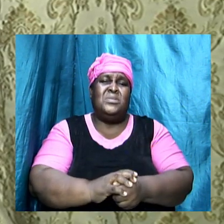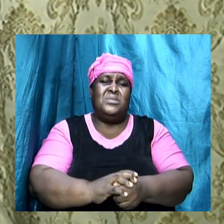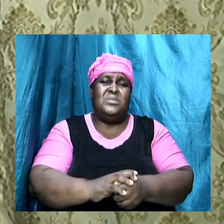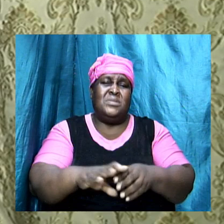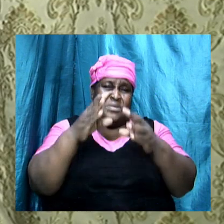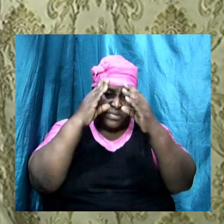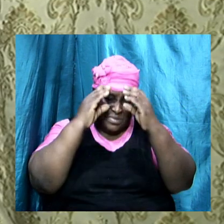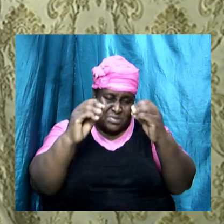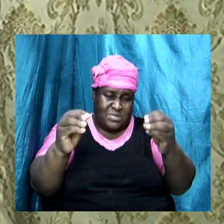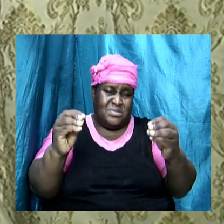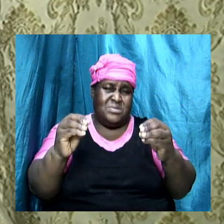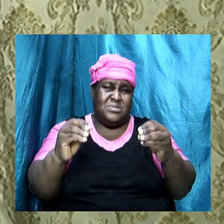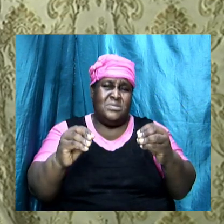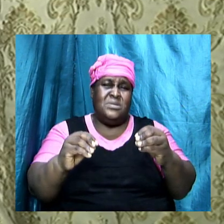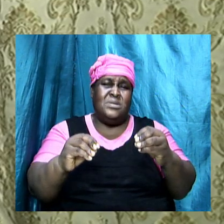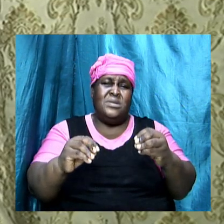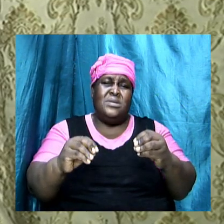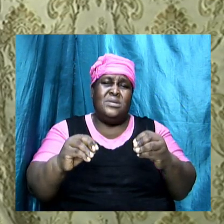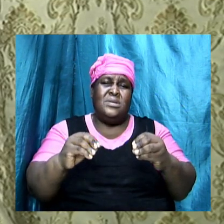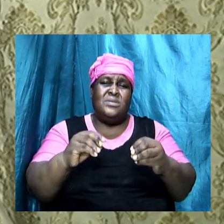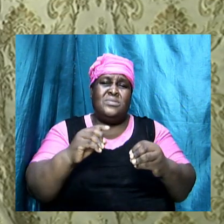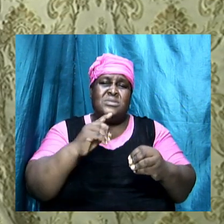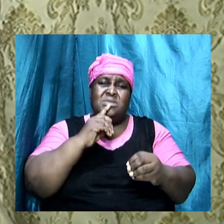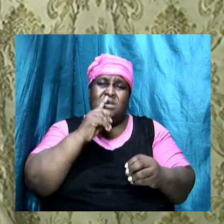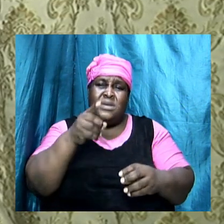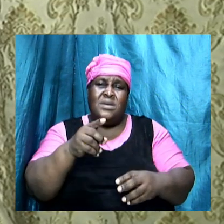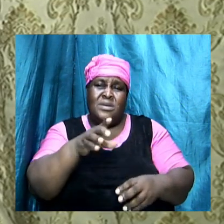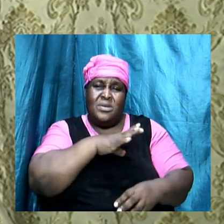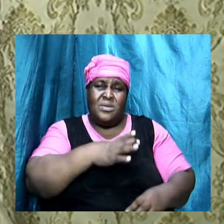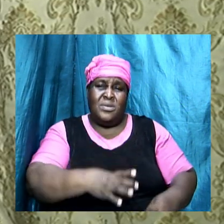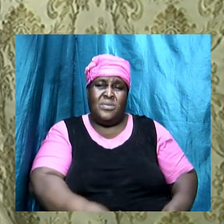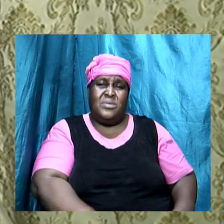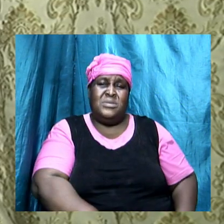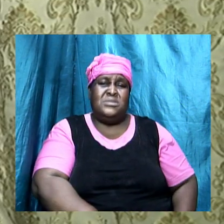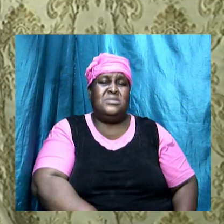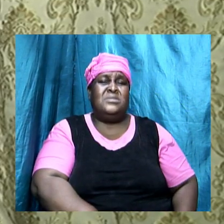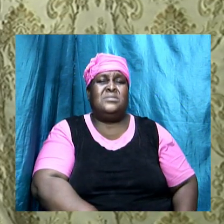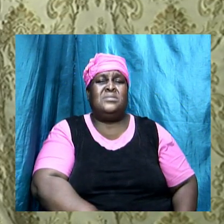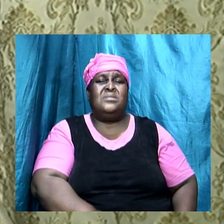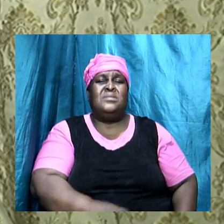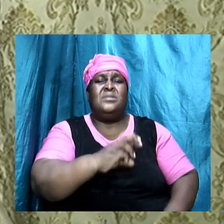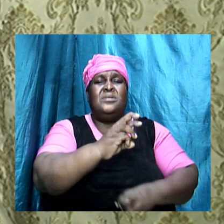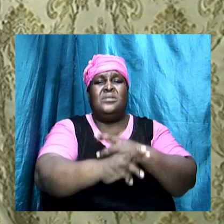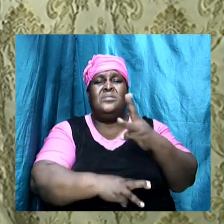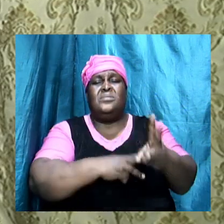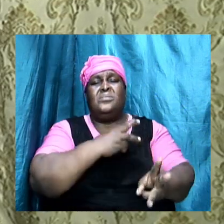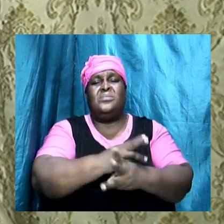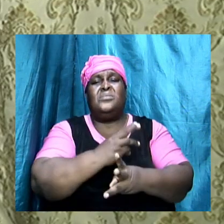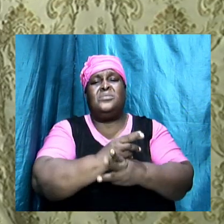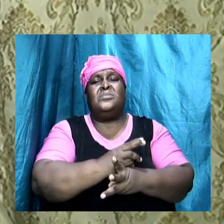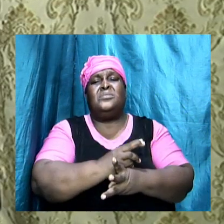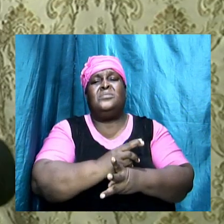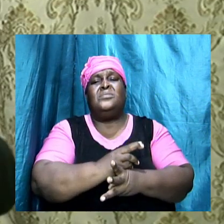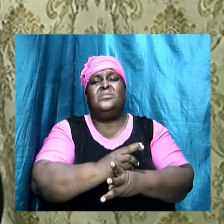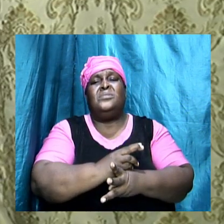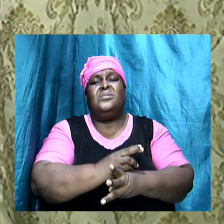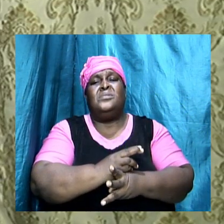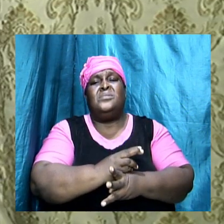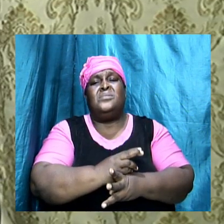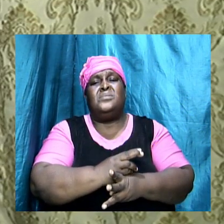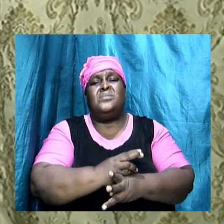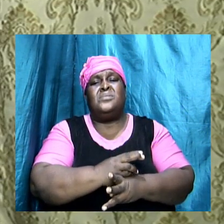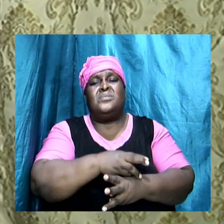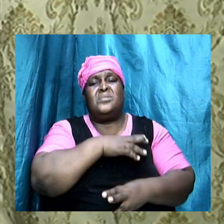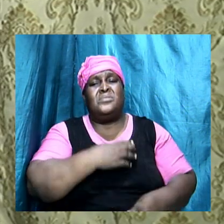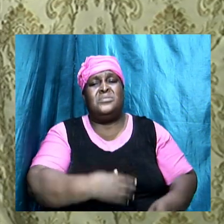teaching would have confirmed Christianity to the world rather than a Christianity